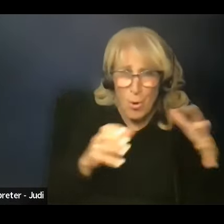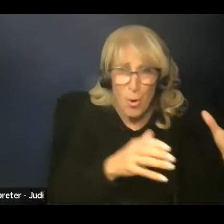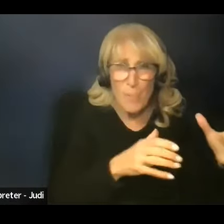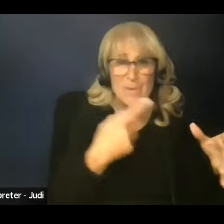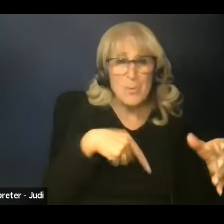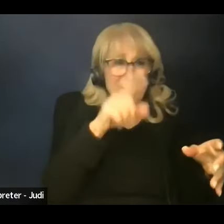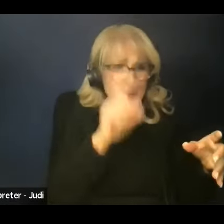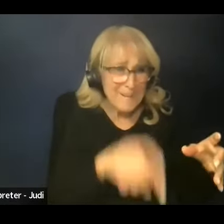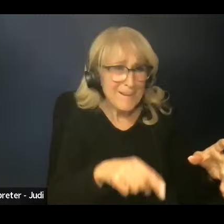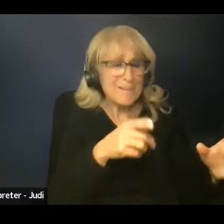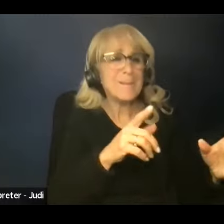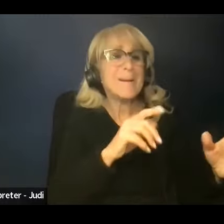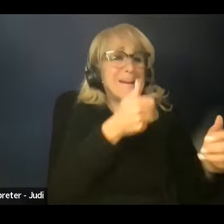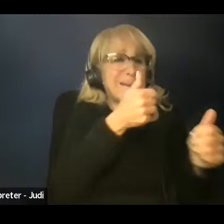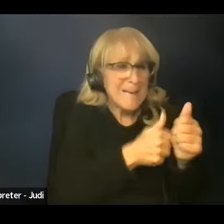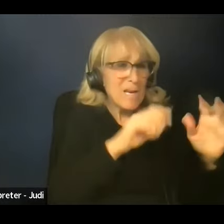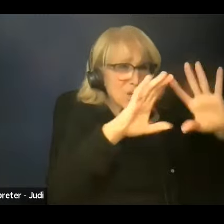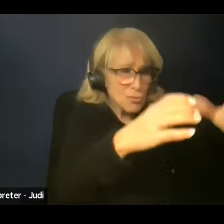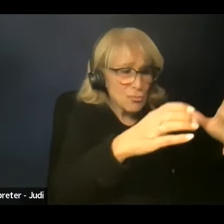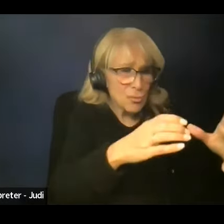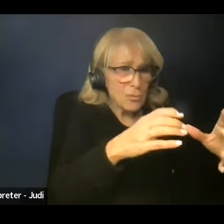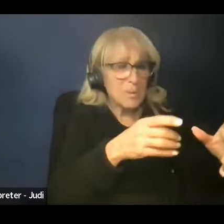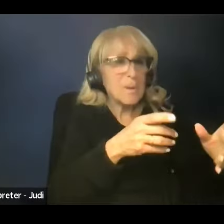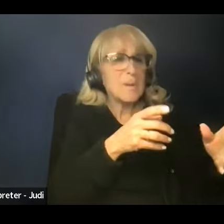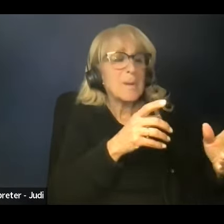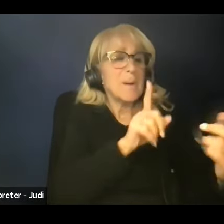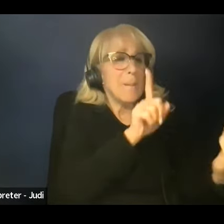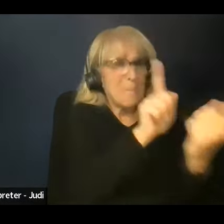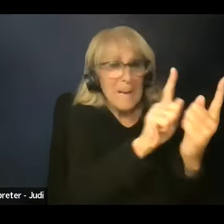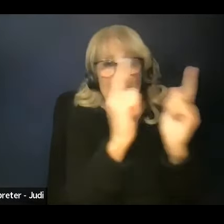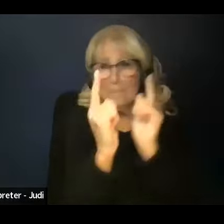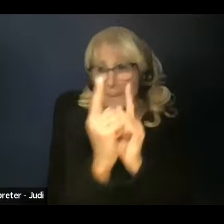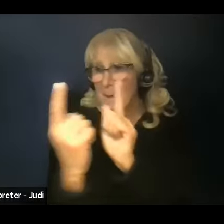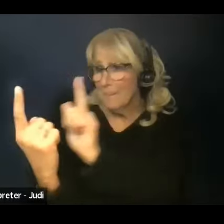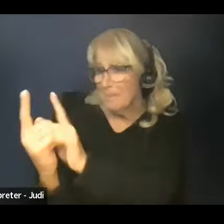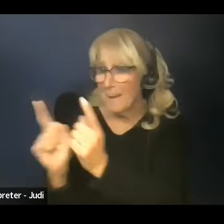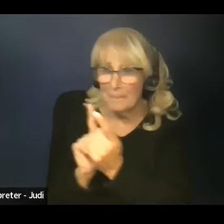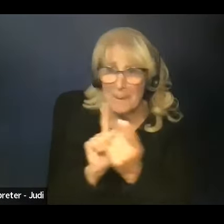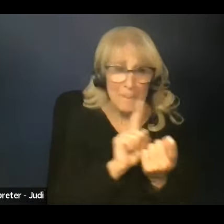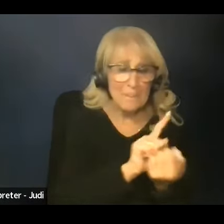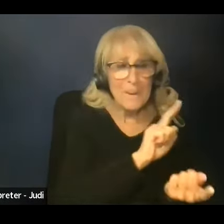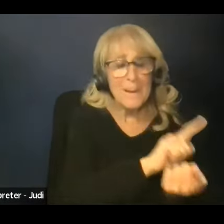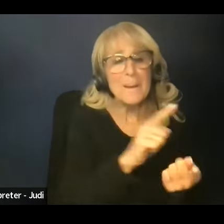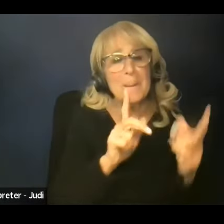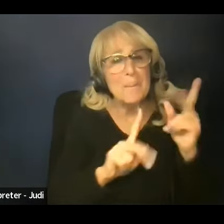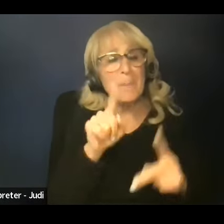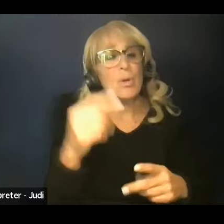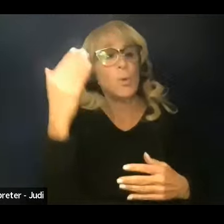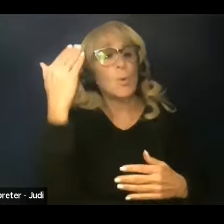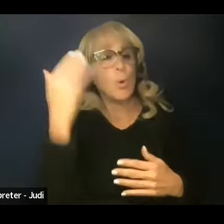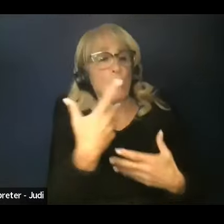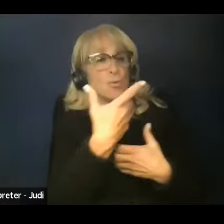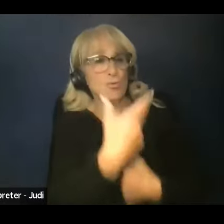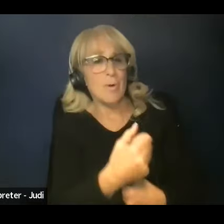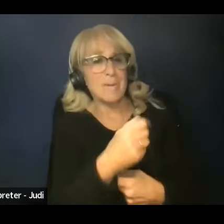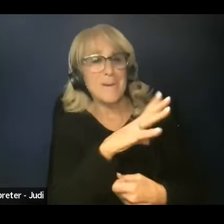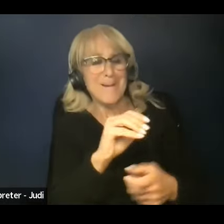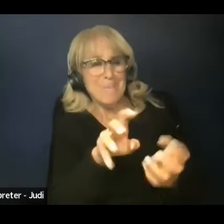That through people you know and trust, and with knowledge that is tailored to the specific communities.